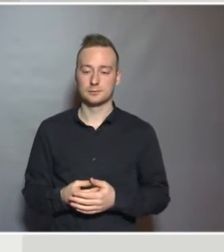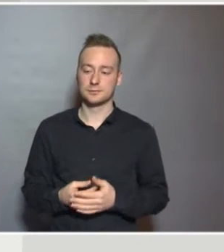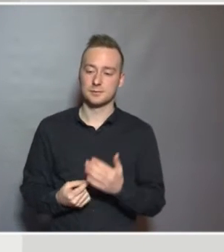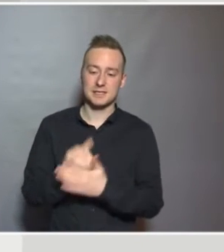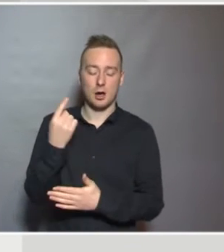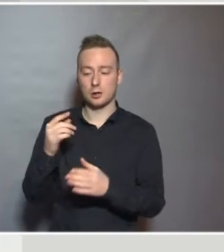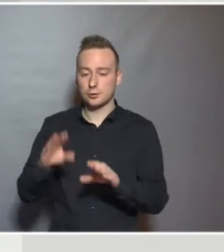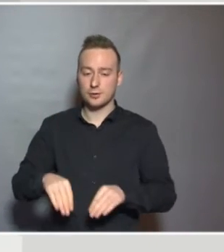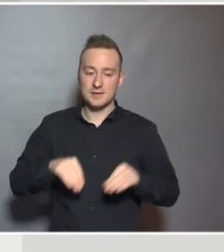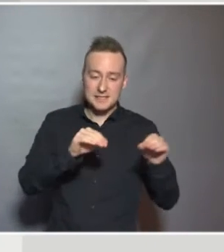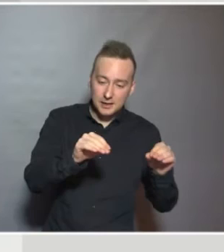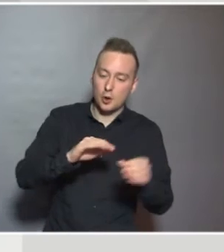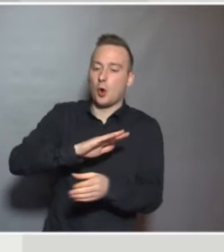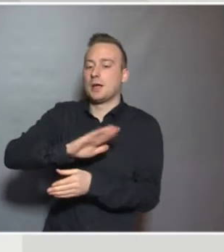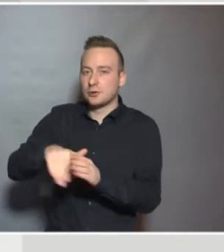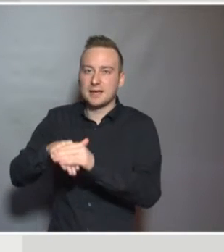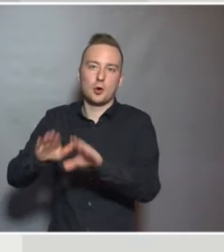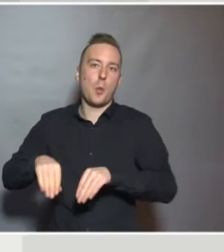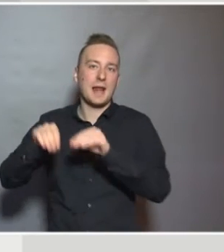education and inclusive education.